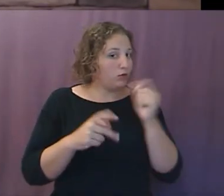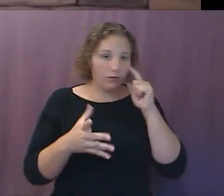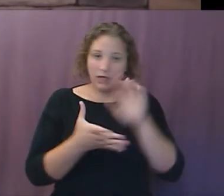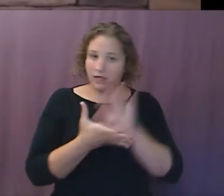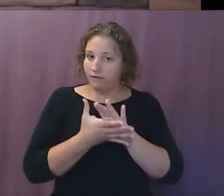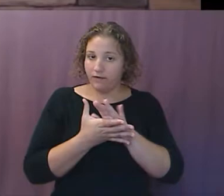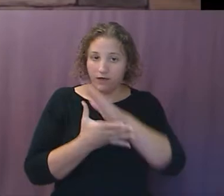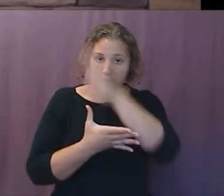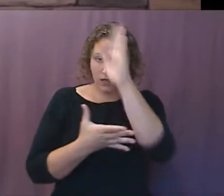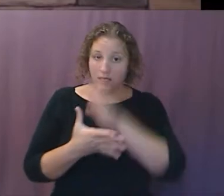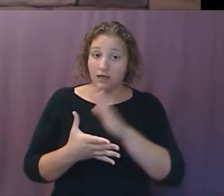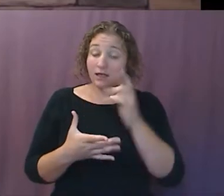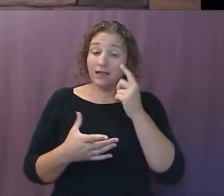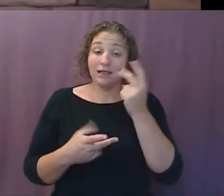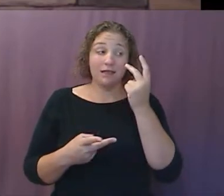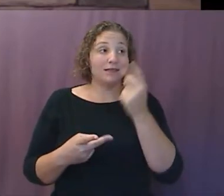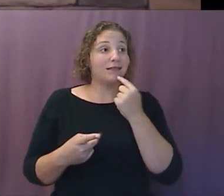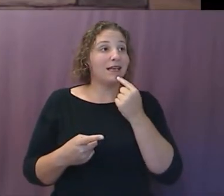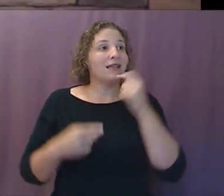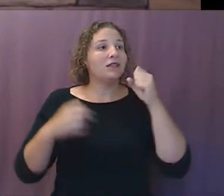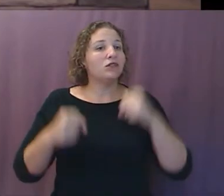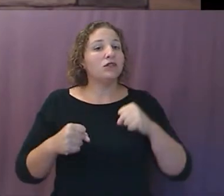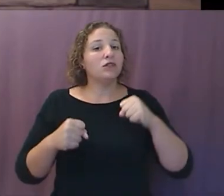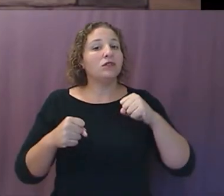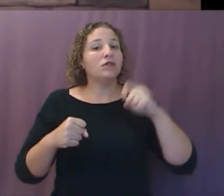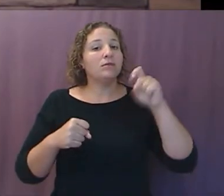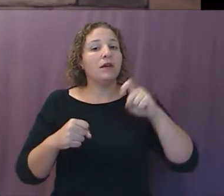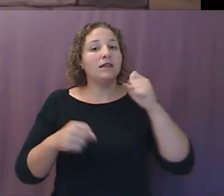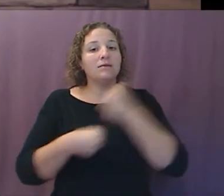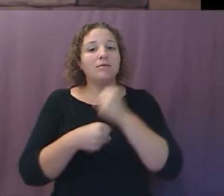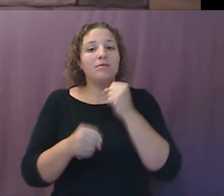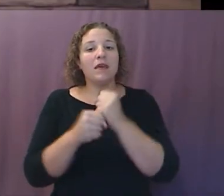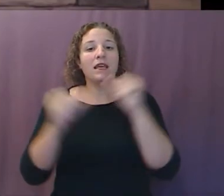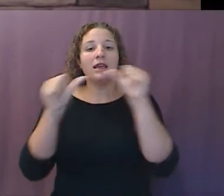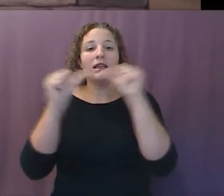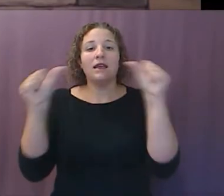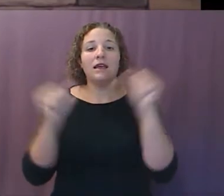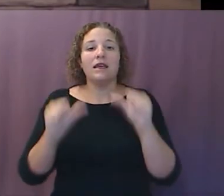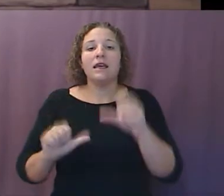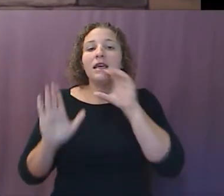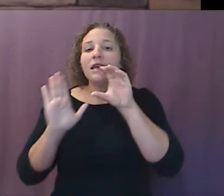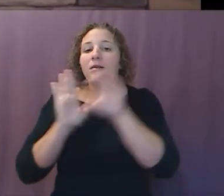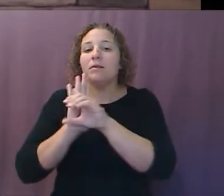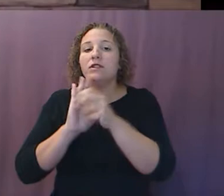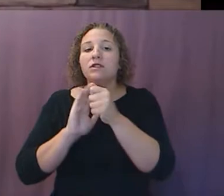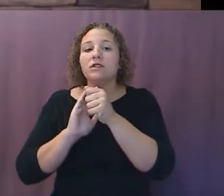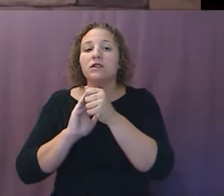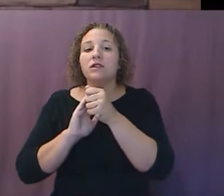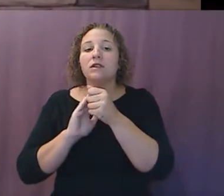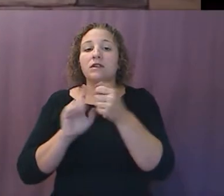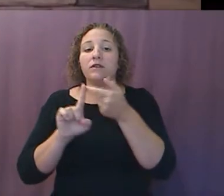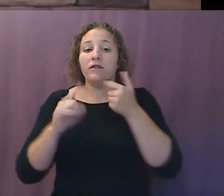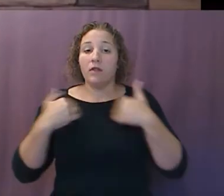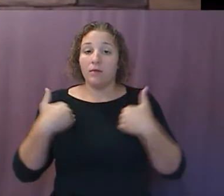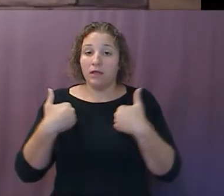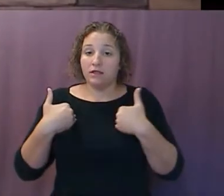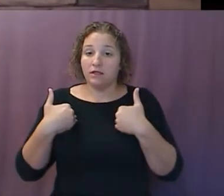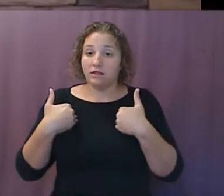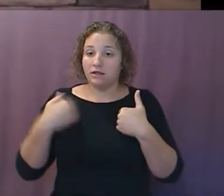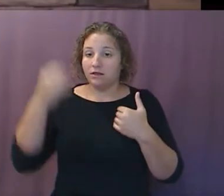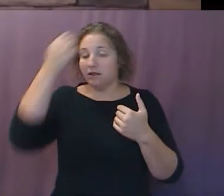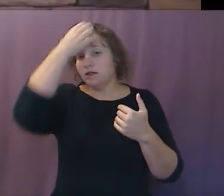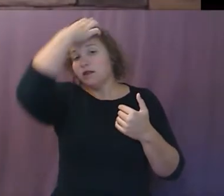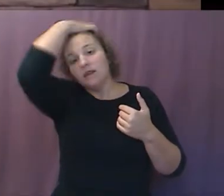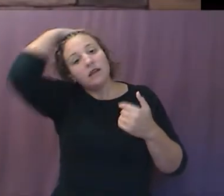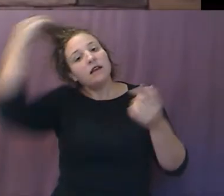image to the beast. This is the image Jesus warned of in Matthew 24, 15. When you see the